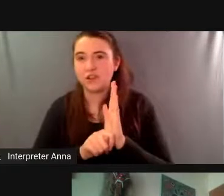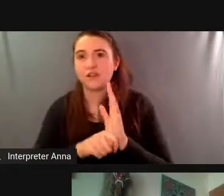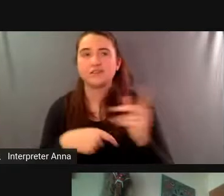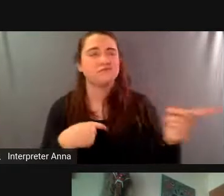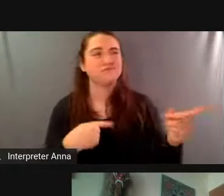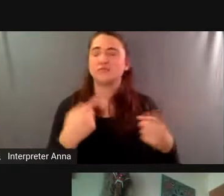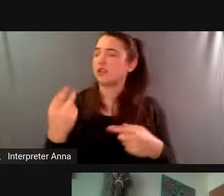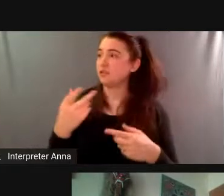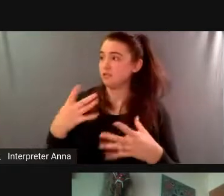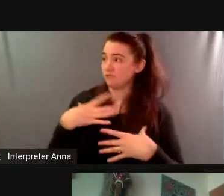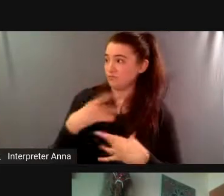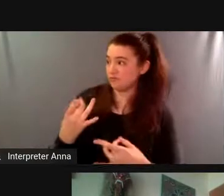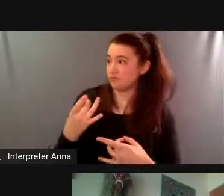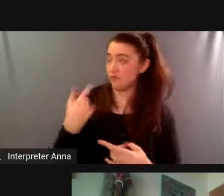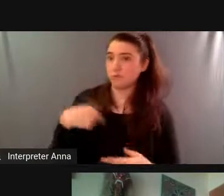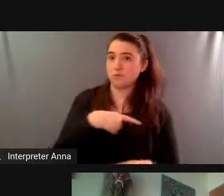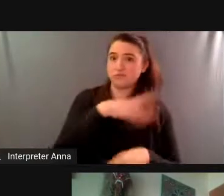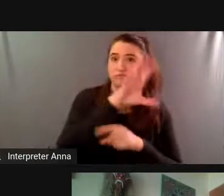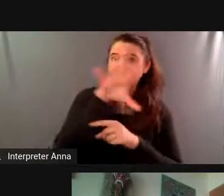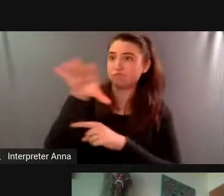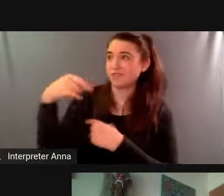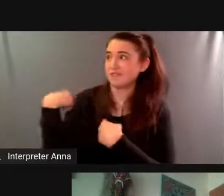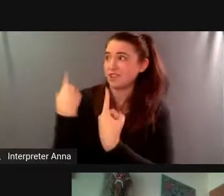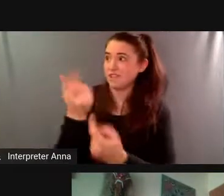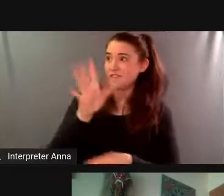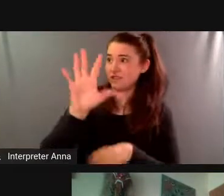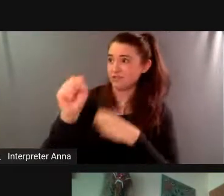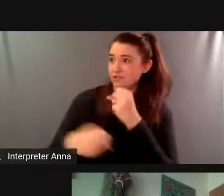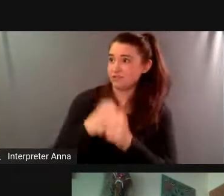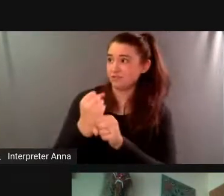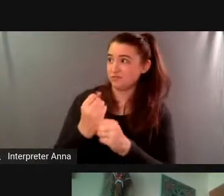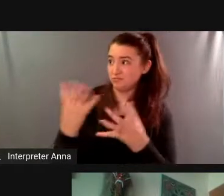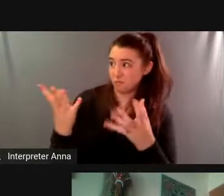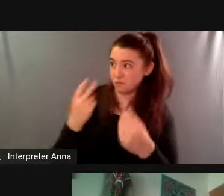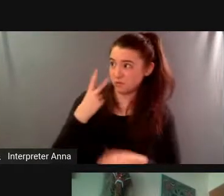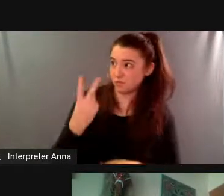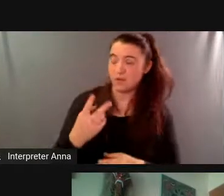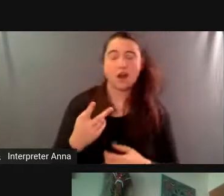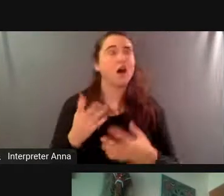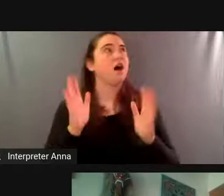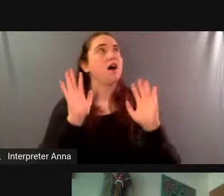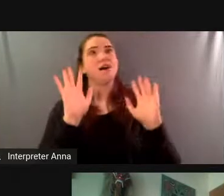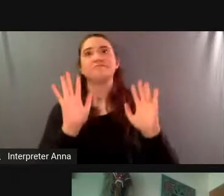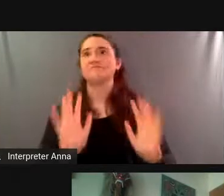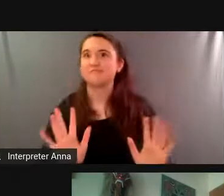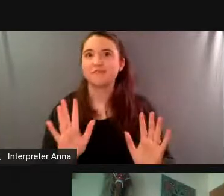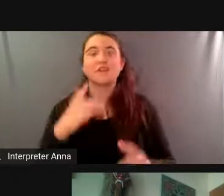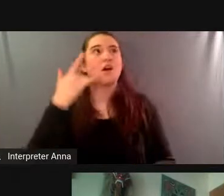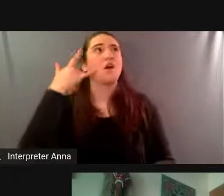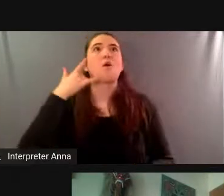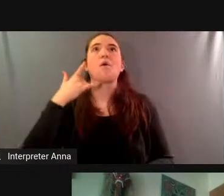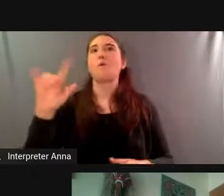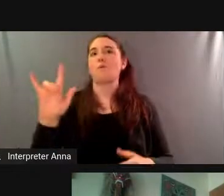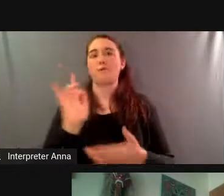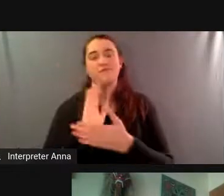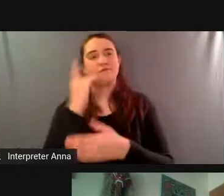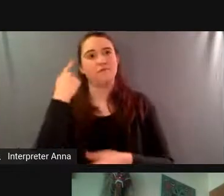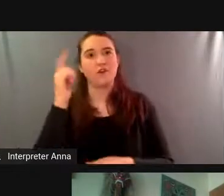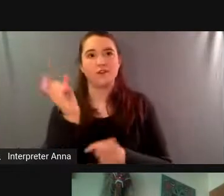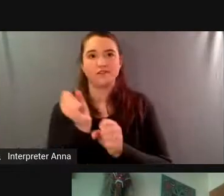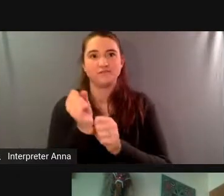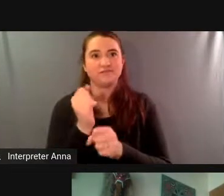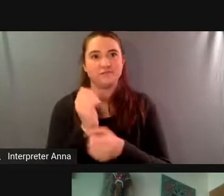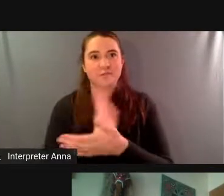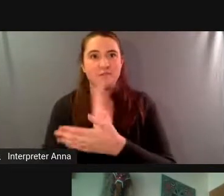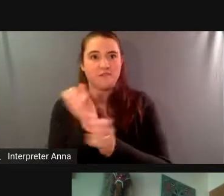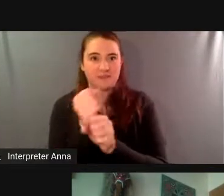what we've been doing for 50 years and it was like documentary goldmine i mean matt and i looked at each other and we were determined to